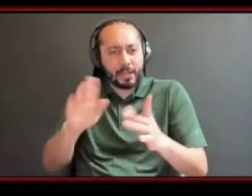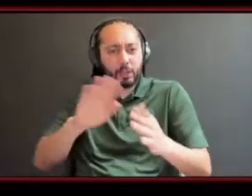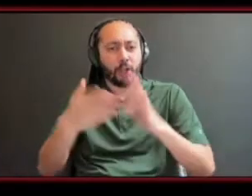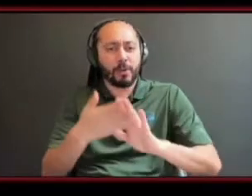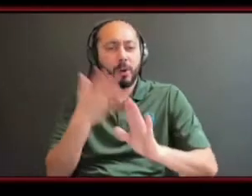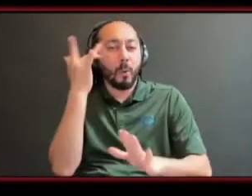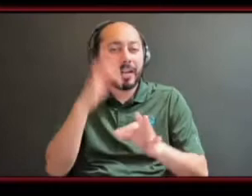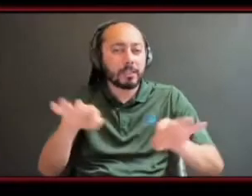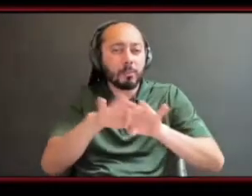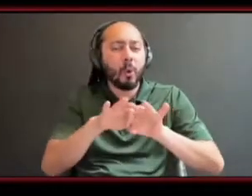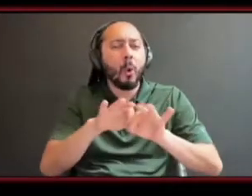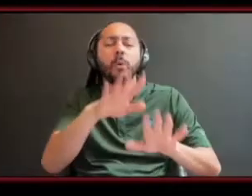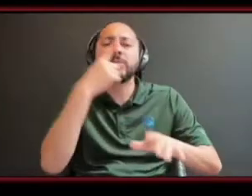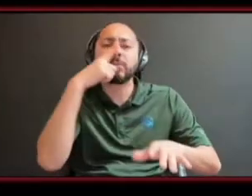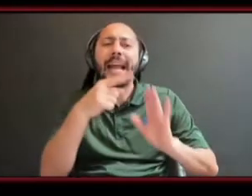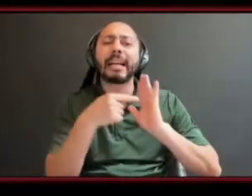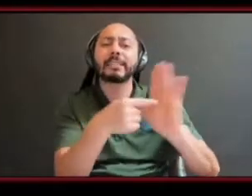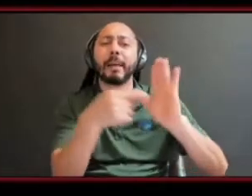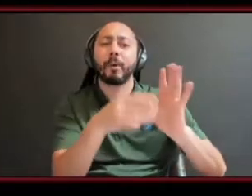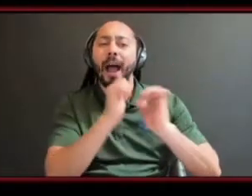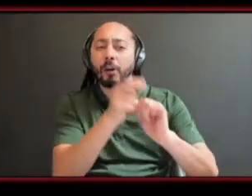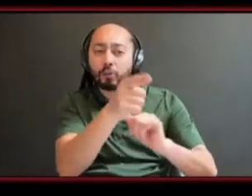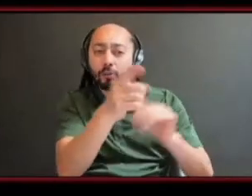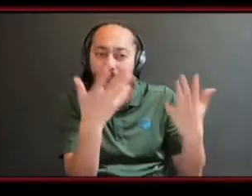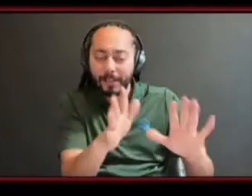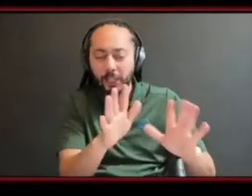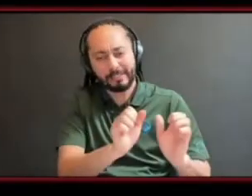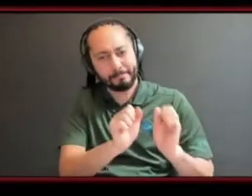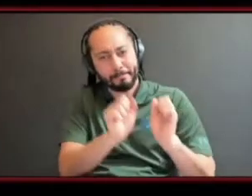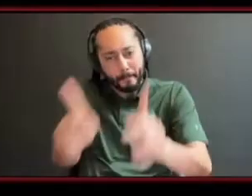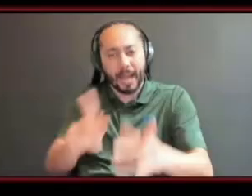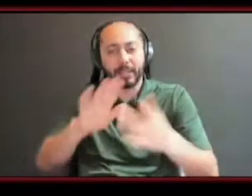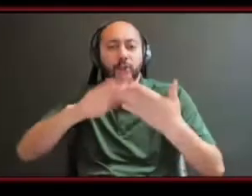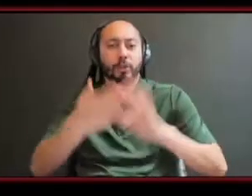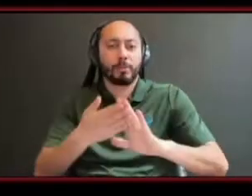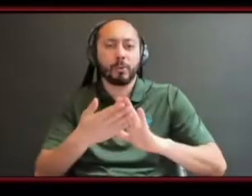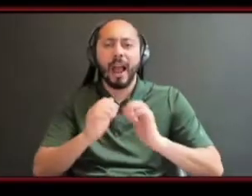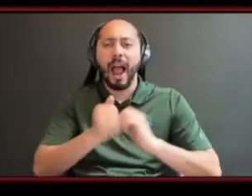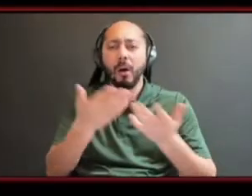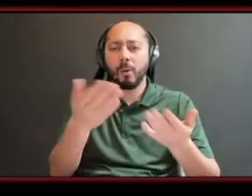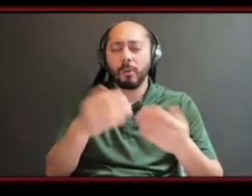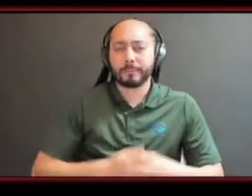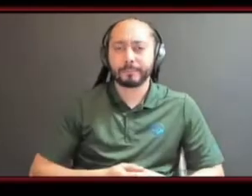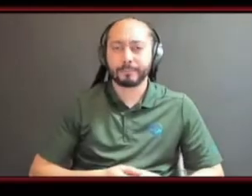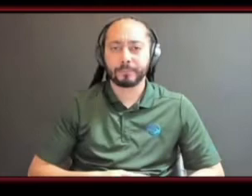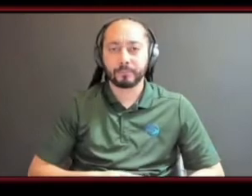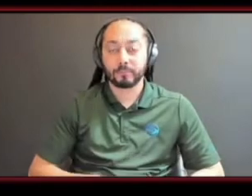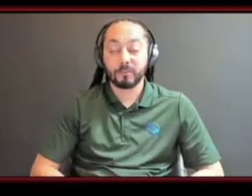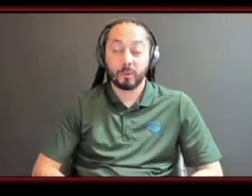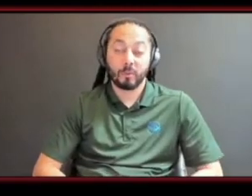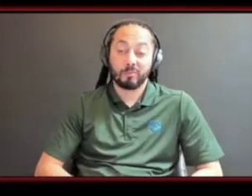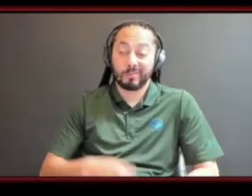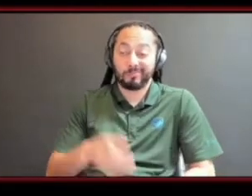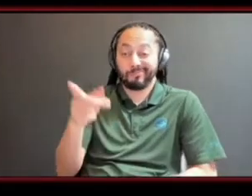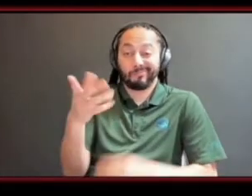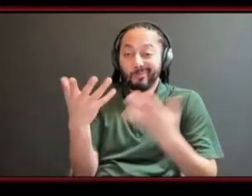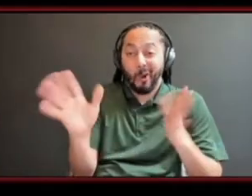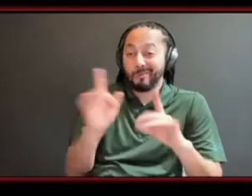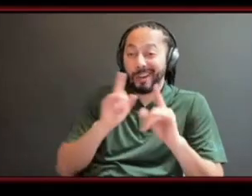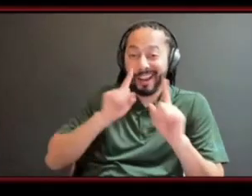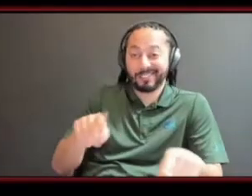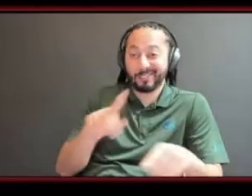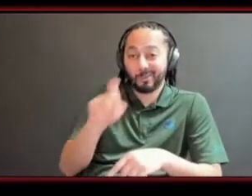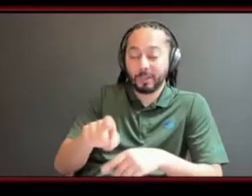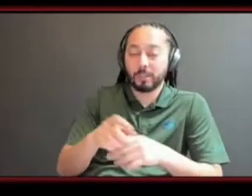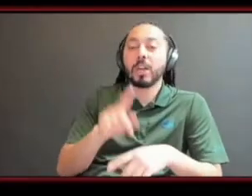personally given back to the community well i think the question kind of started to be answered you know you need to give back early